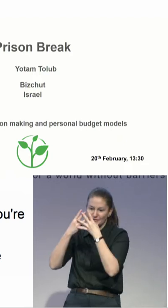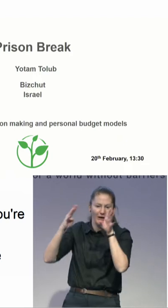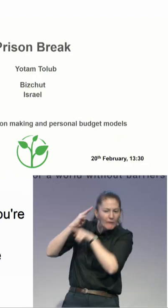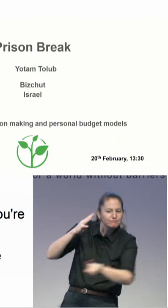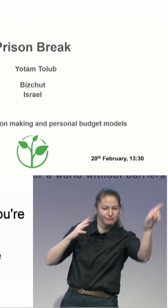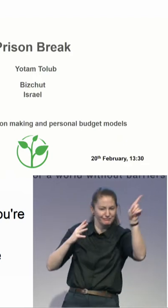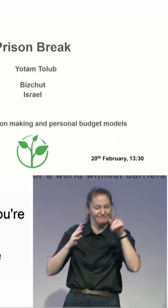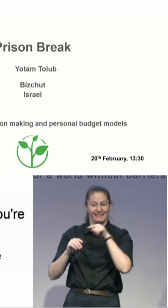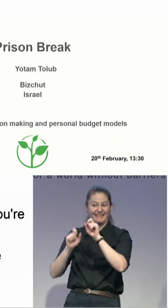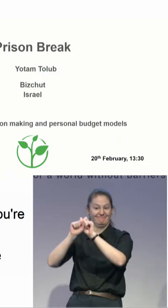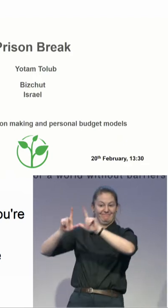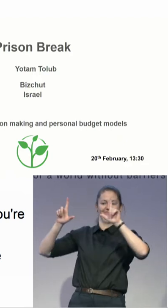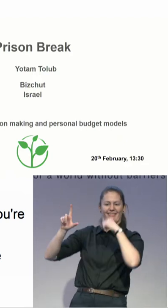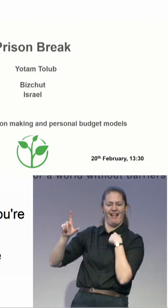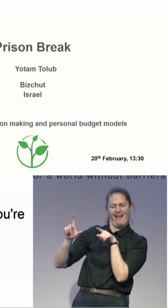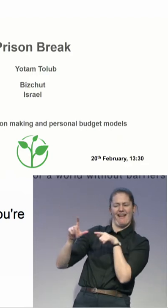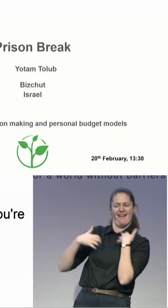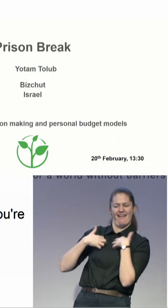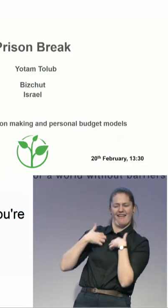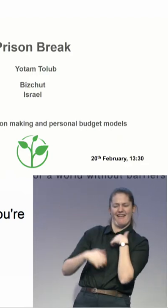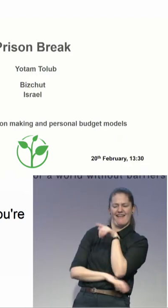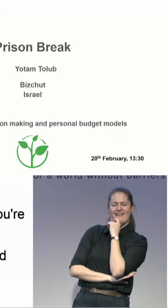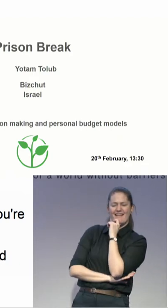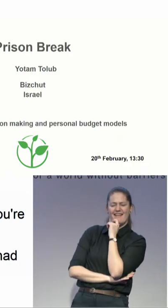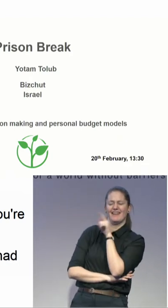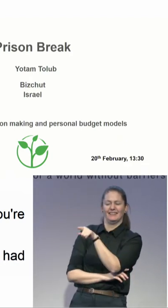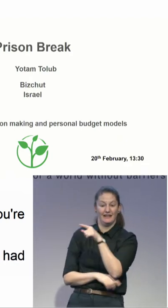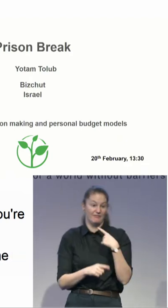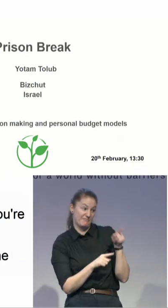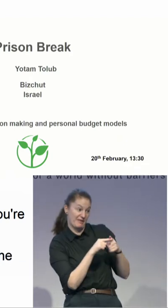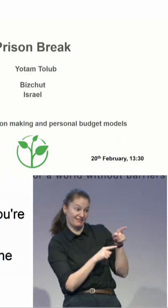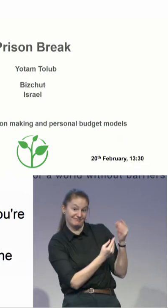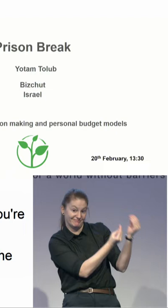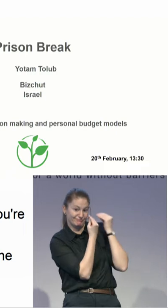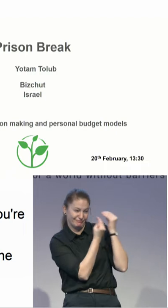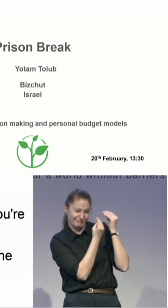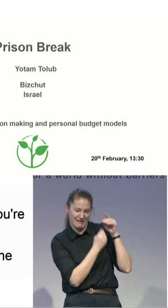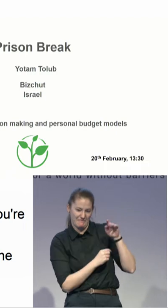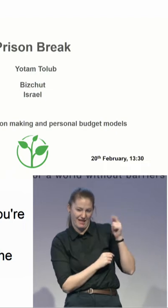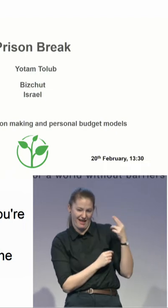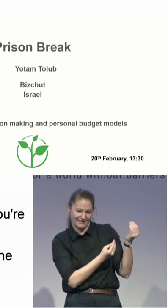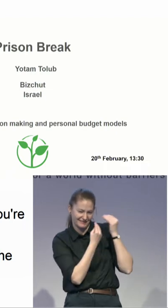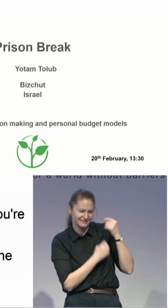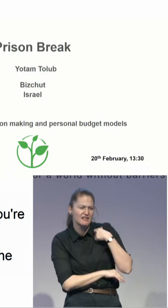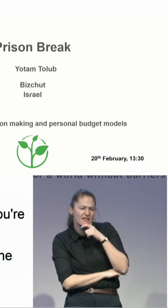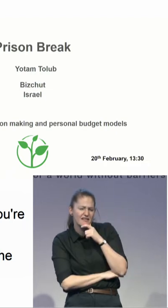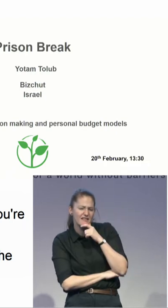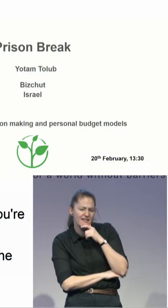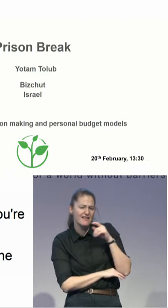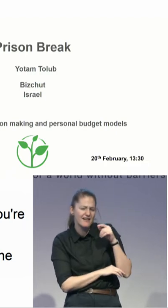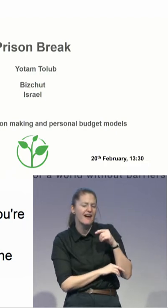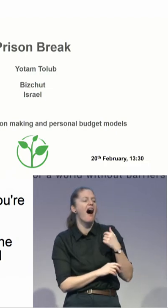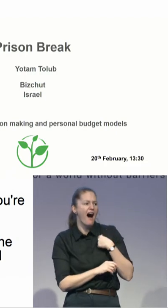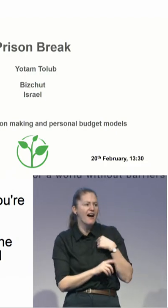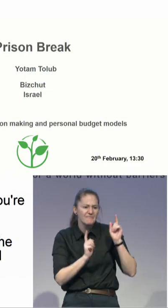someone to break free, you need to go inside. But the other one is that you need to understand the structure